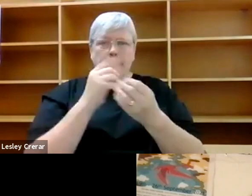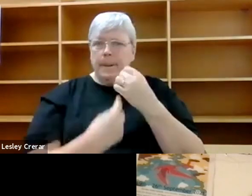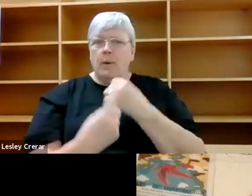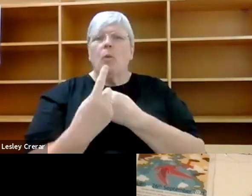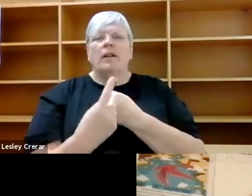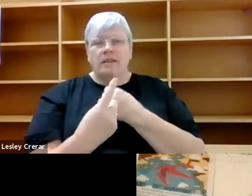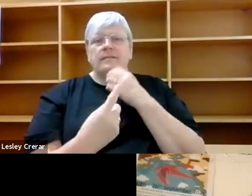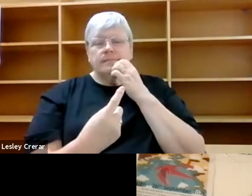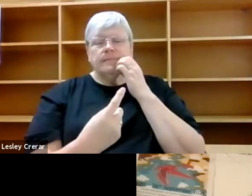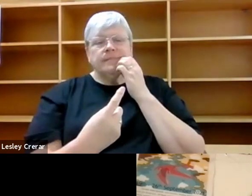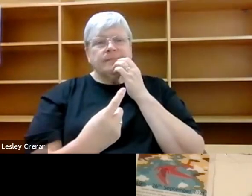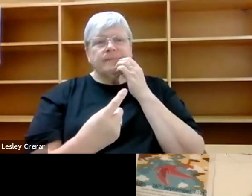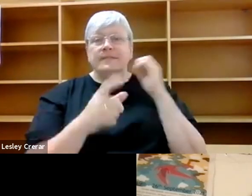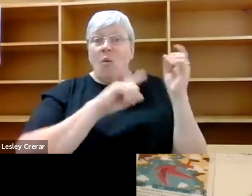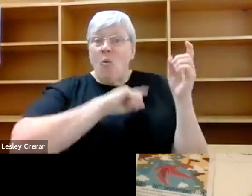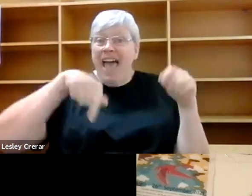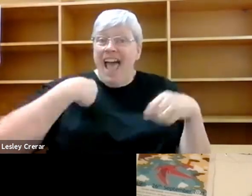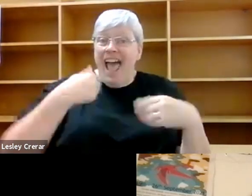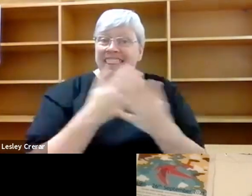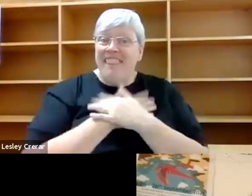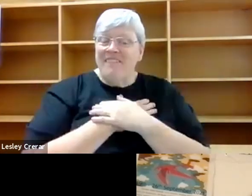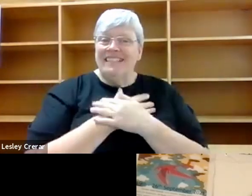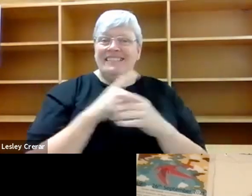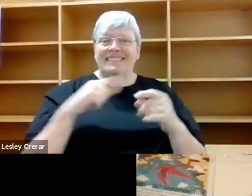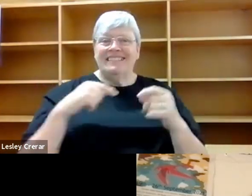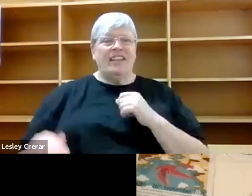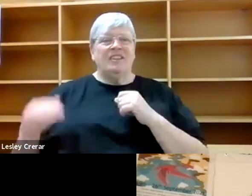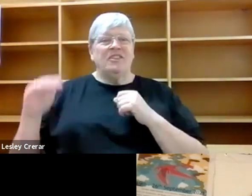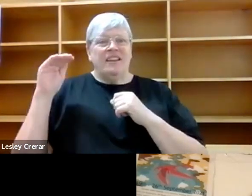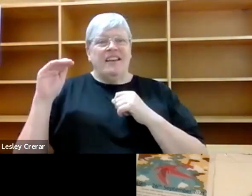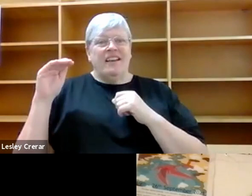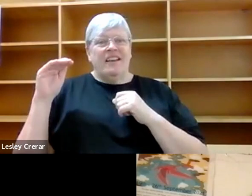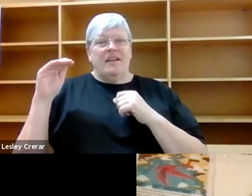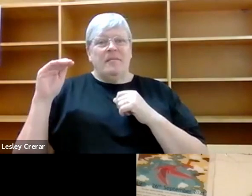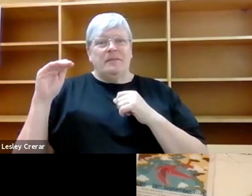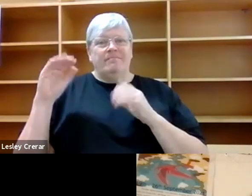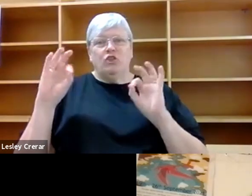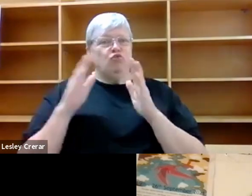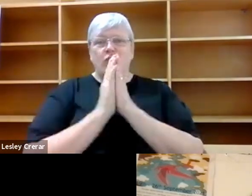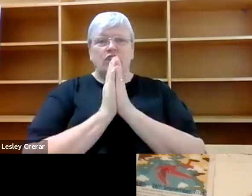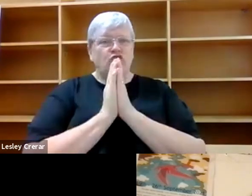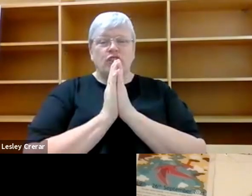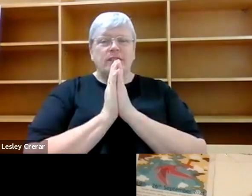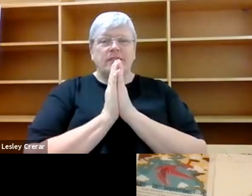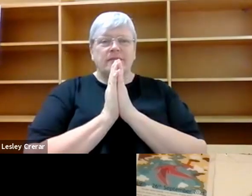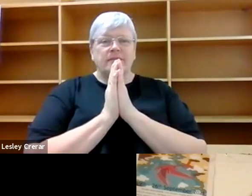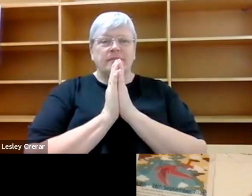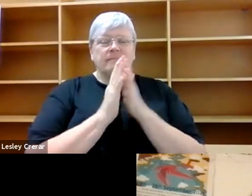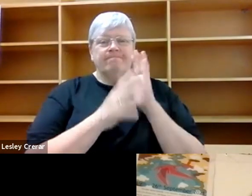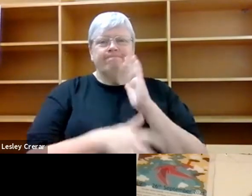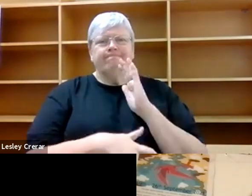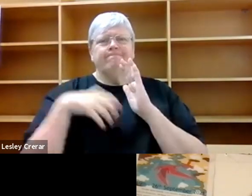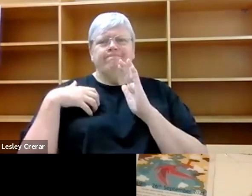The reason I love it is that I grew up, as I say, in an atheist household and was always very jealous of